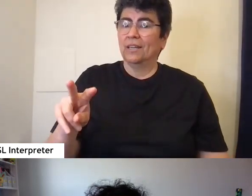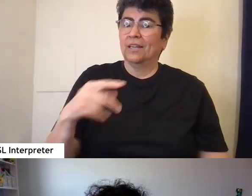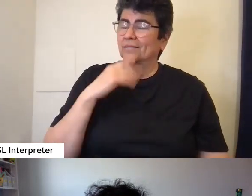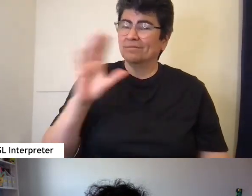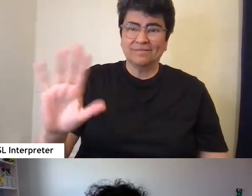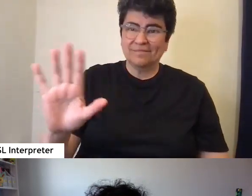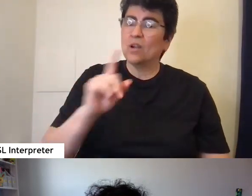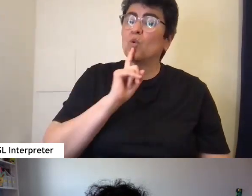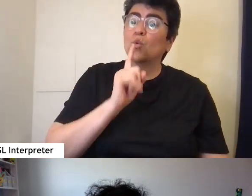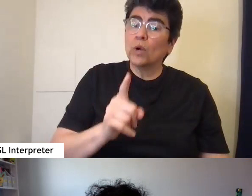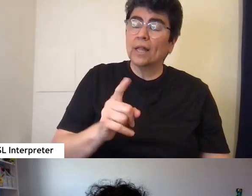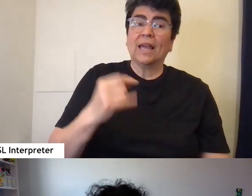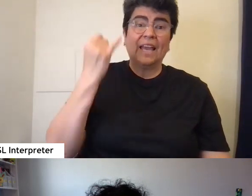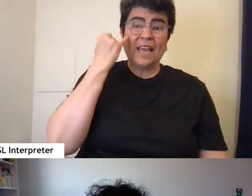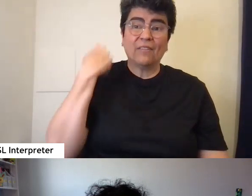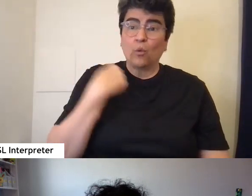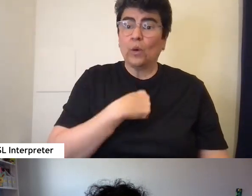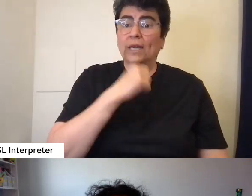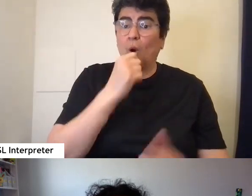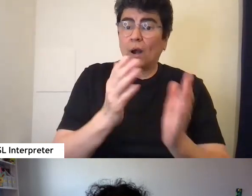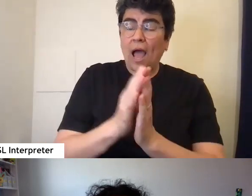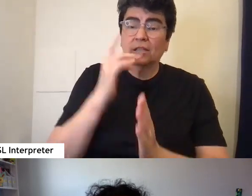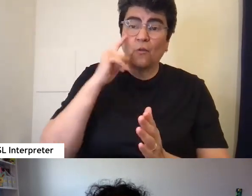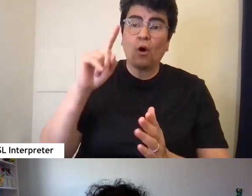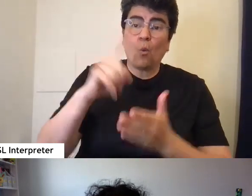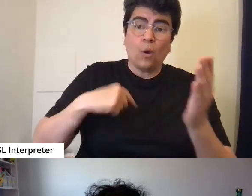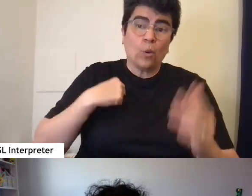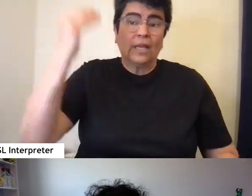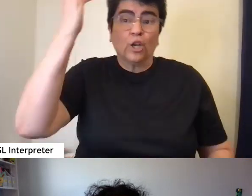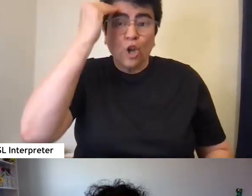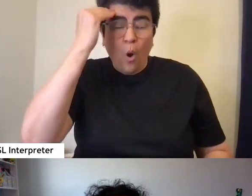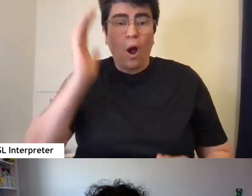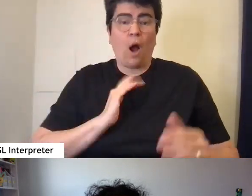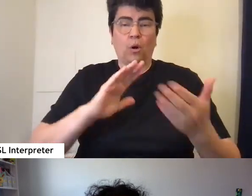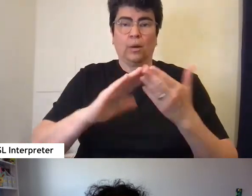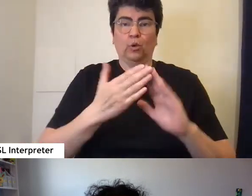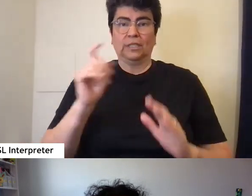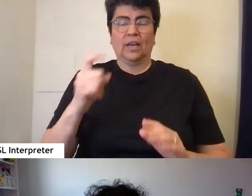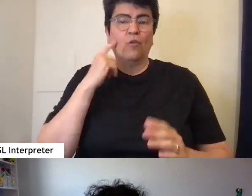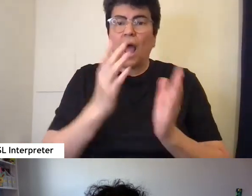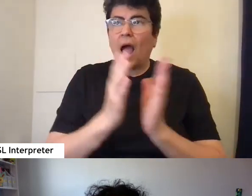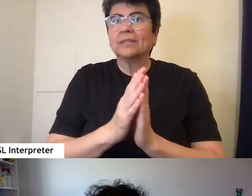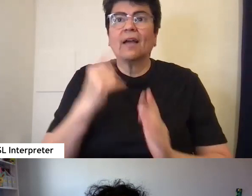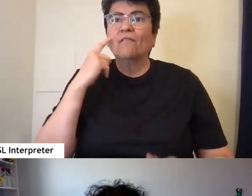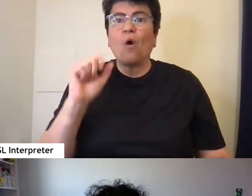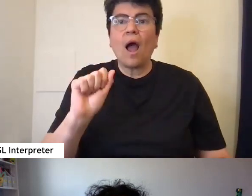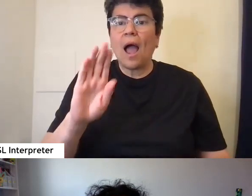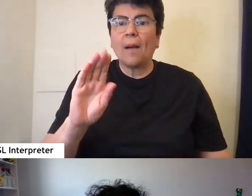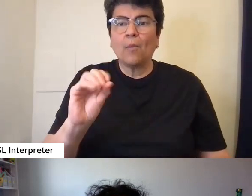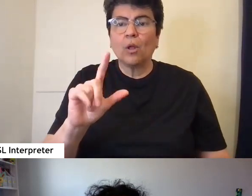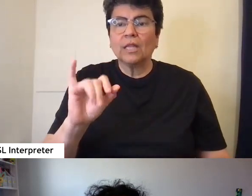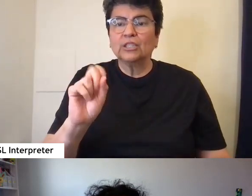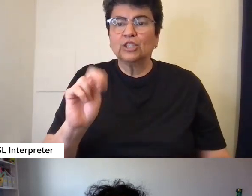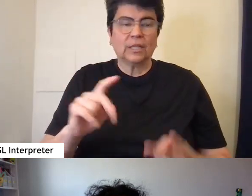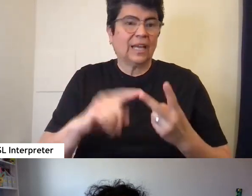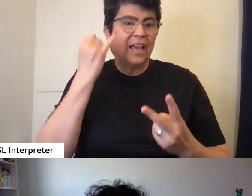for what we know our communities need, if we're not asking for abolition, if we're not asking for